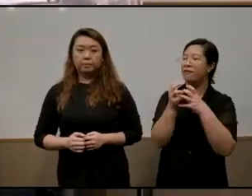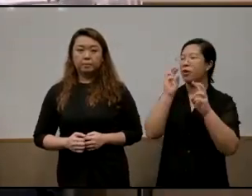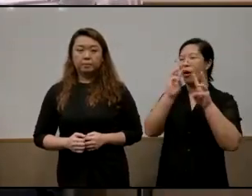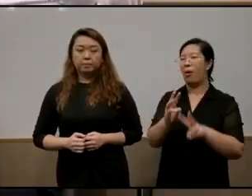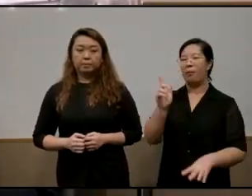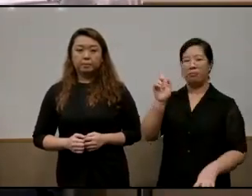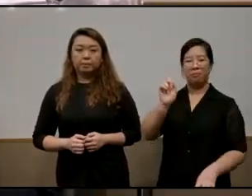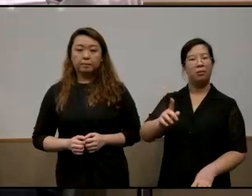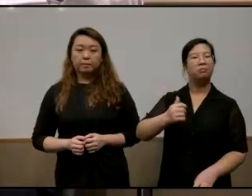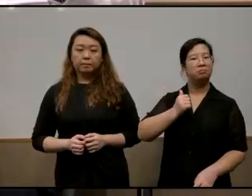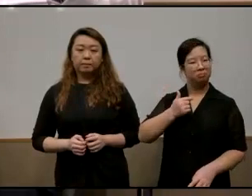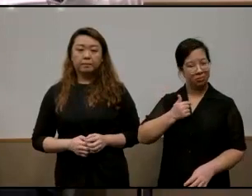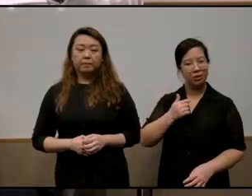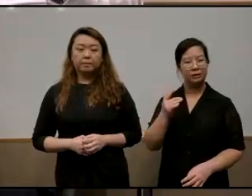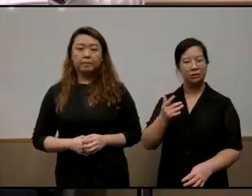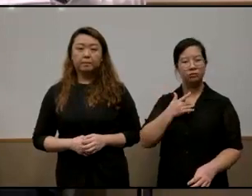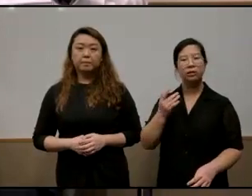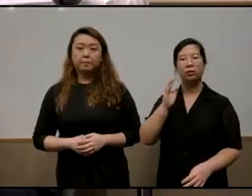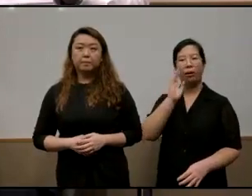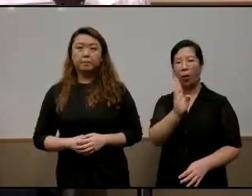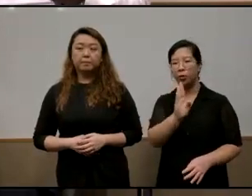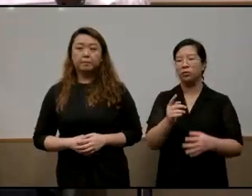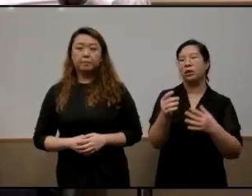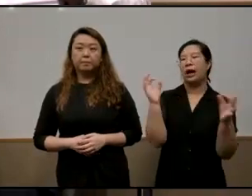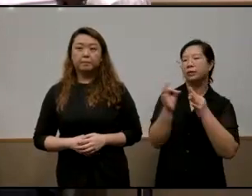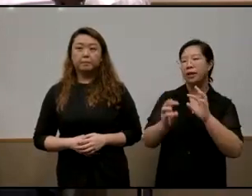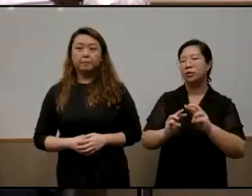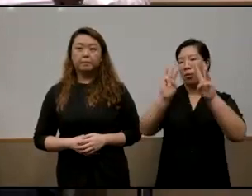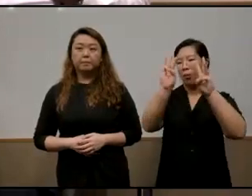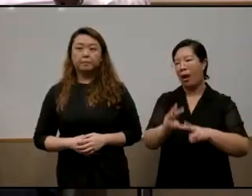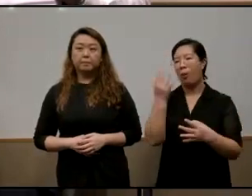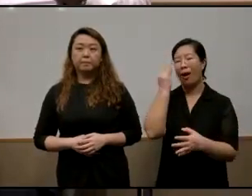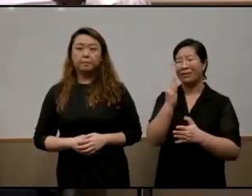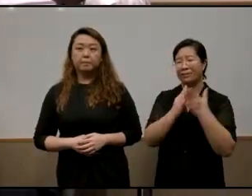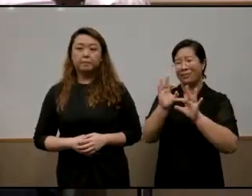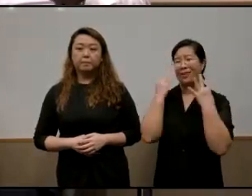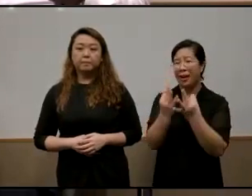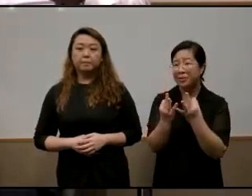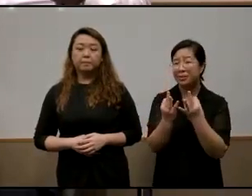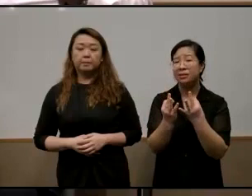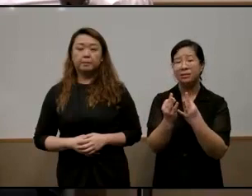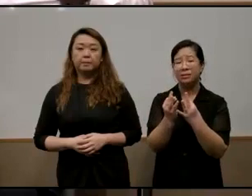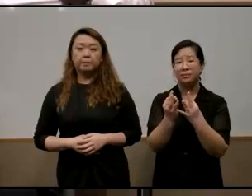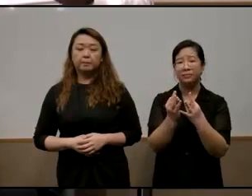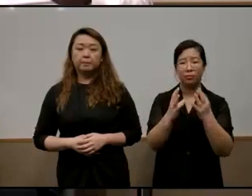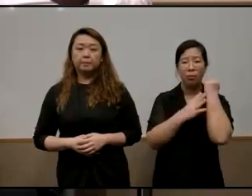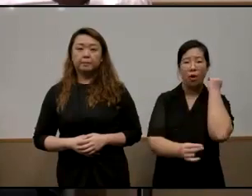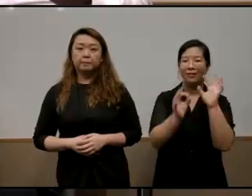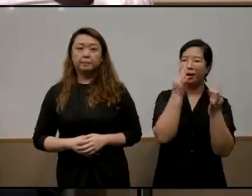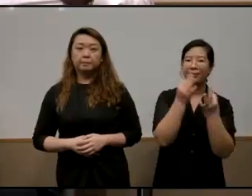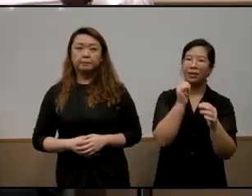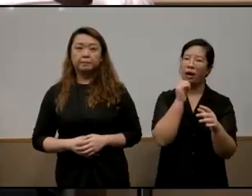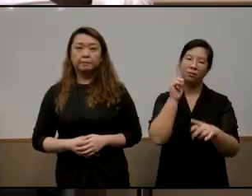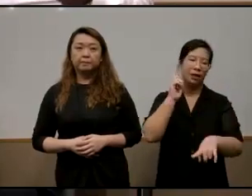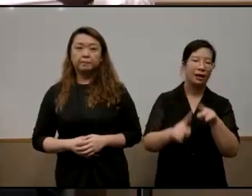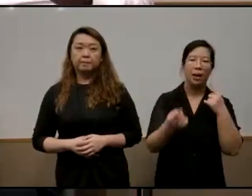contrary it actually explains very well why some families some disadvantaged families don't make it and